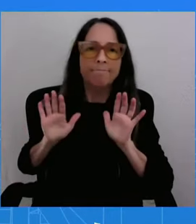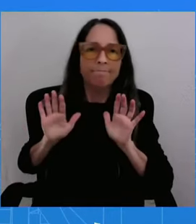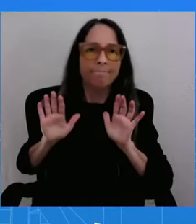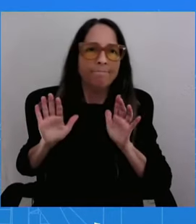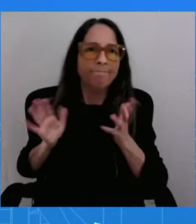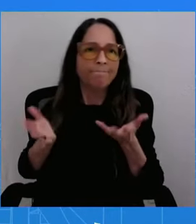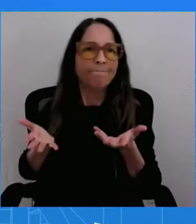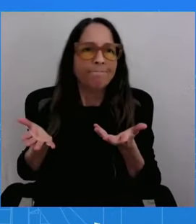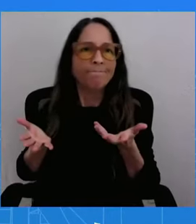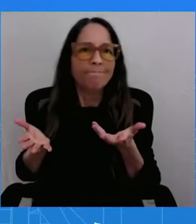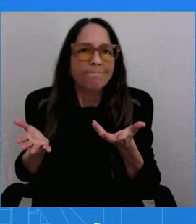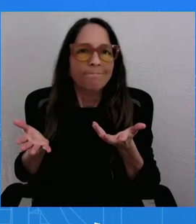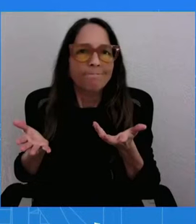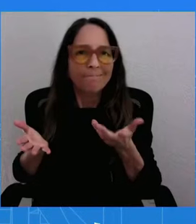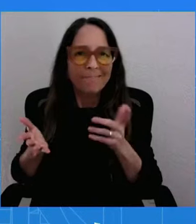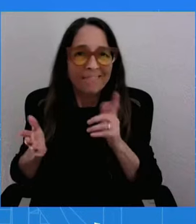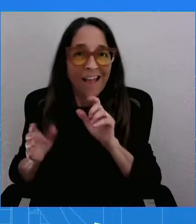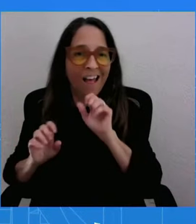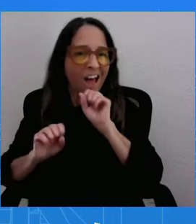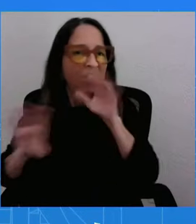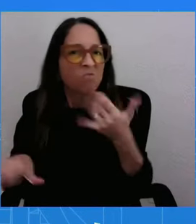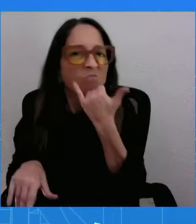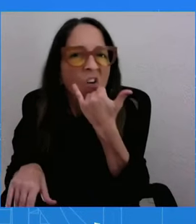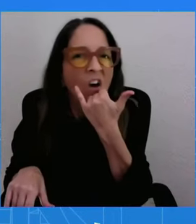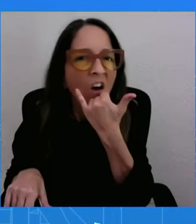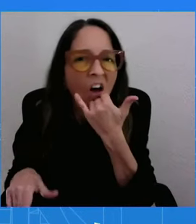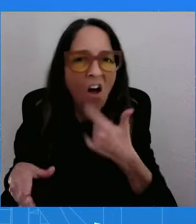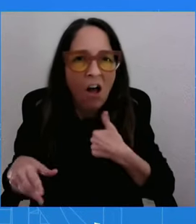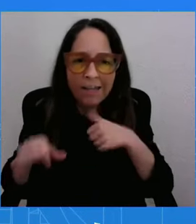continuing to try to achieve this incredibly difficult